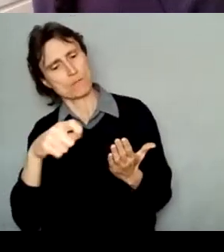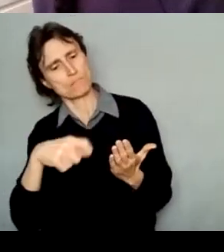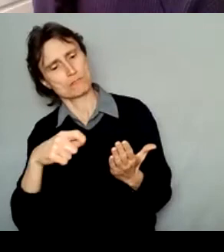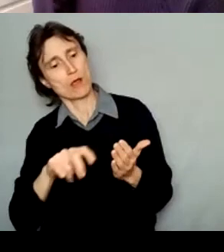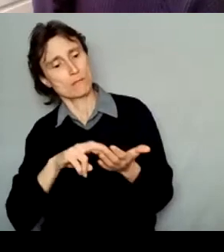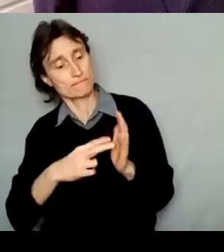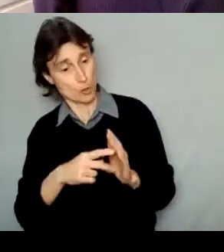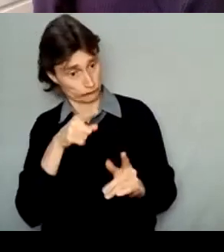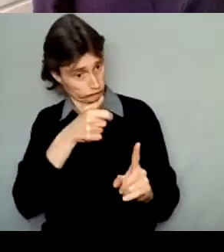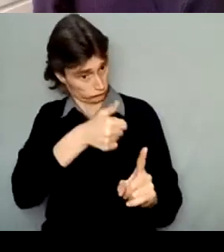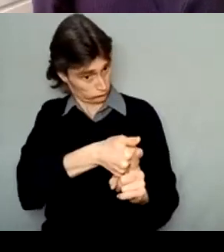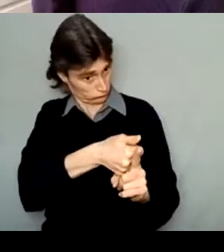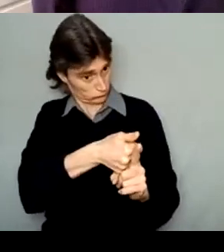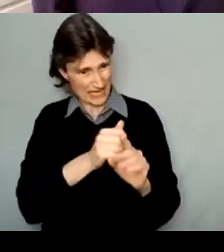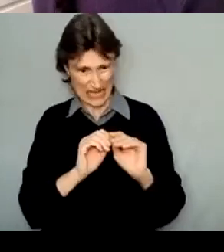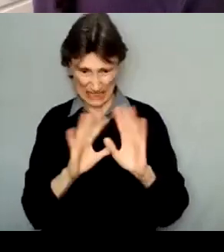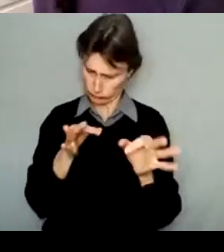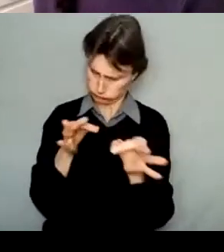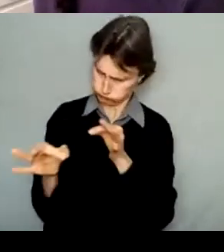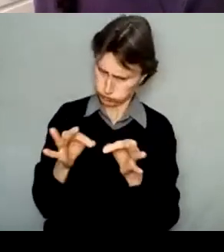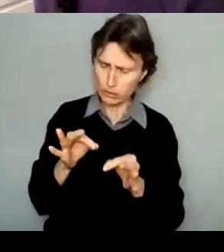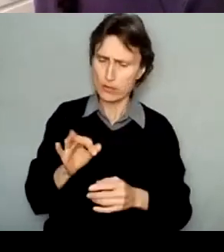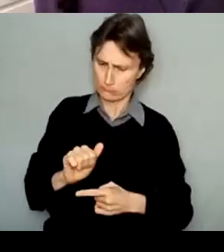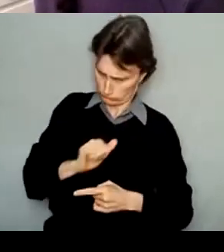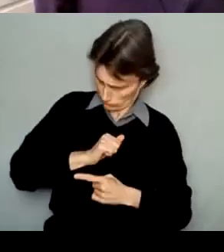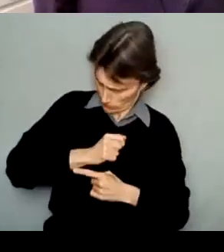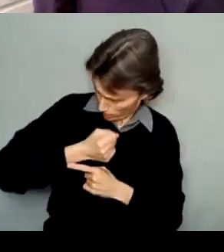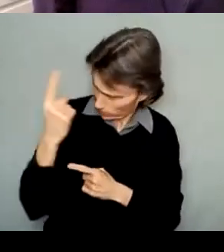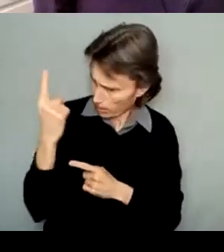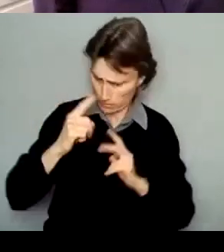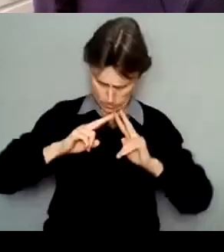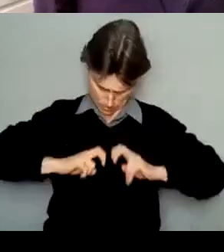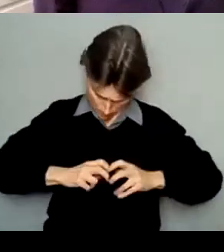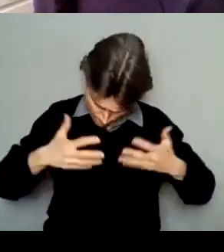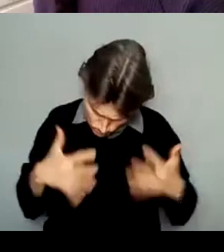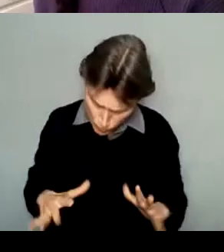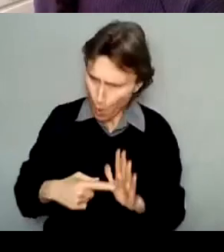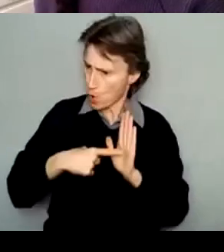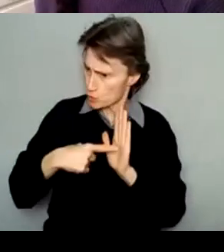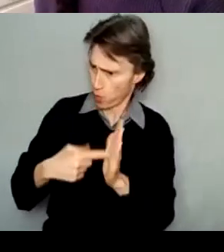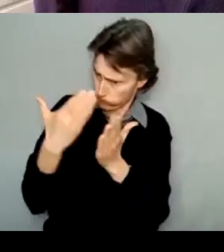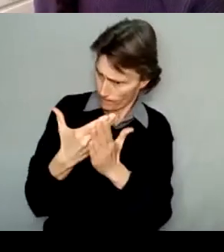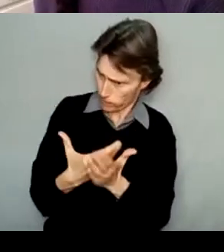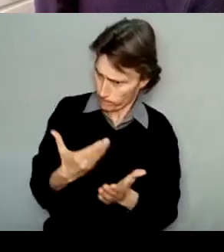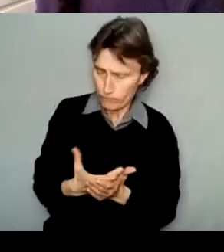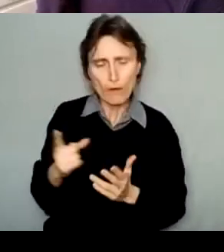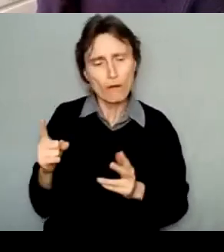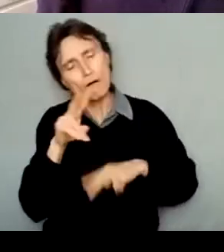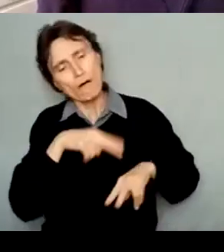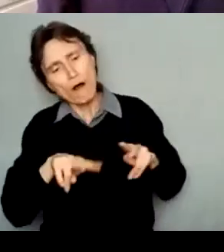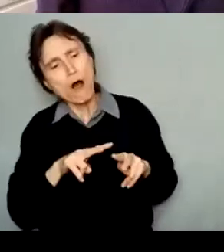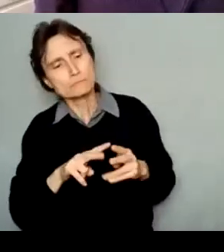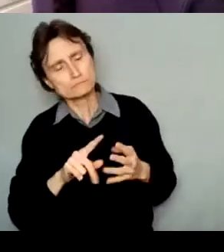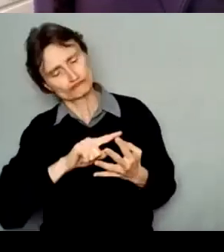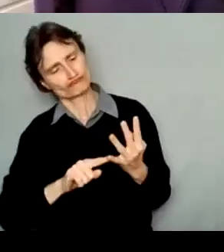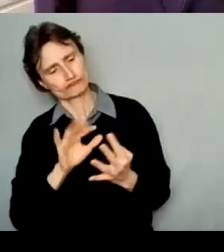themselves, their communities and their proposed project. In this program, we will be able to fund a minimum